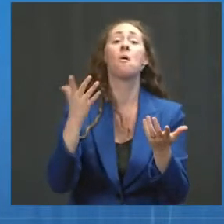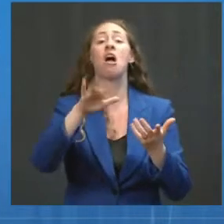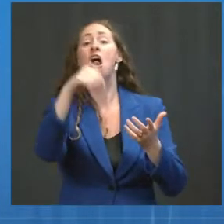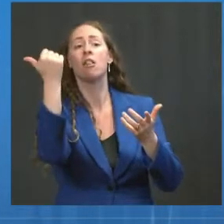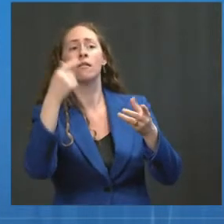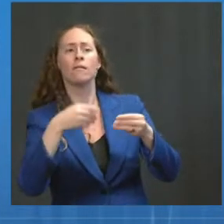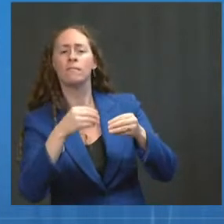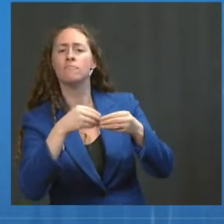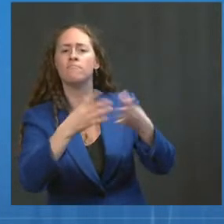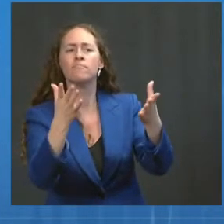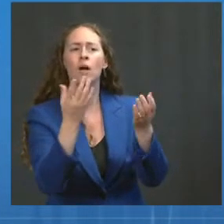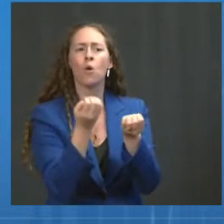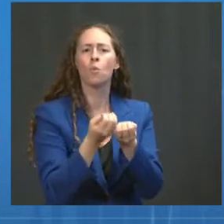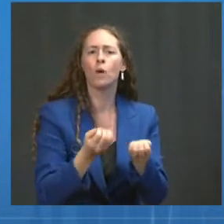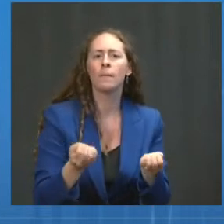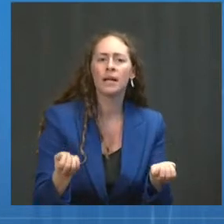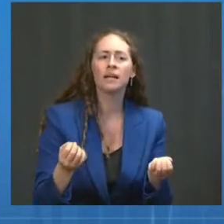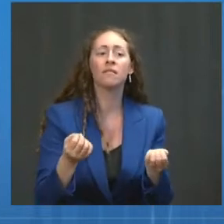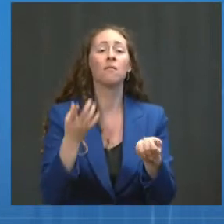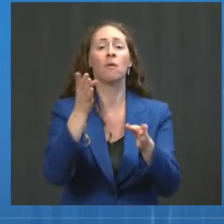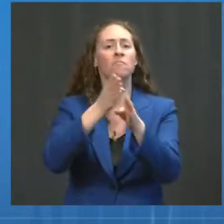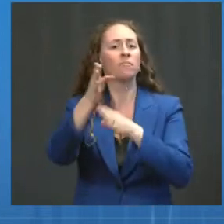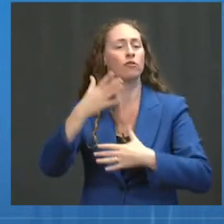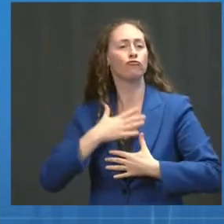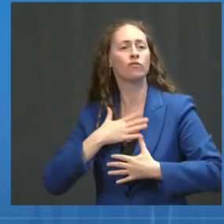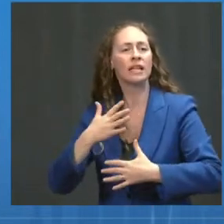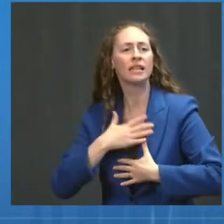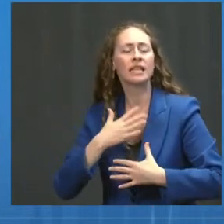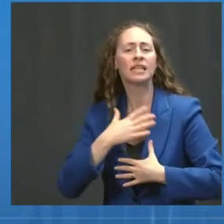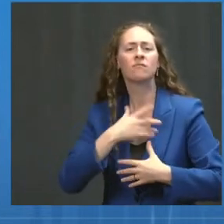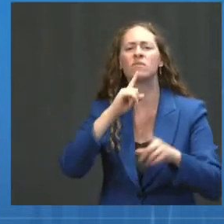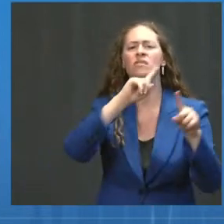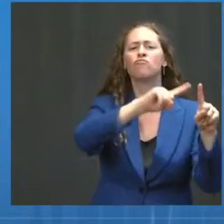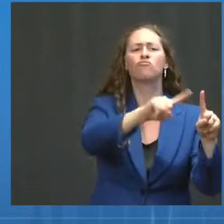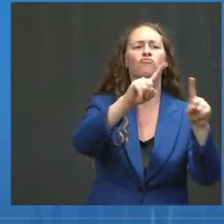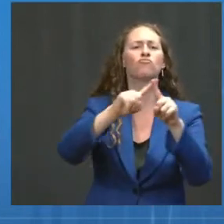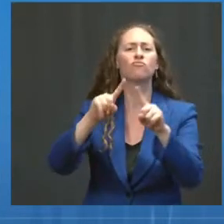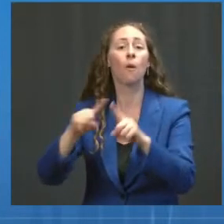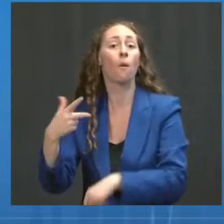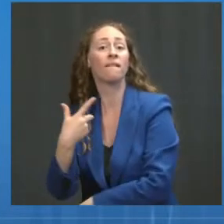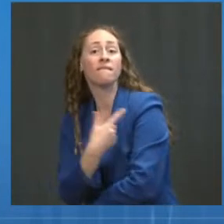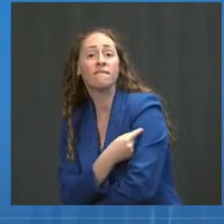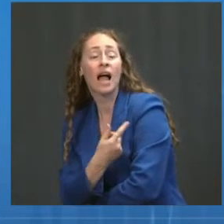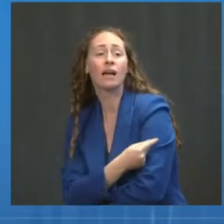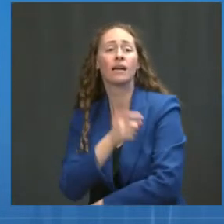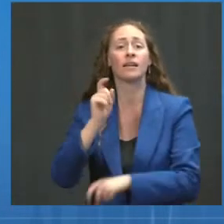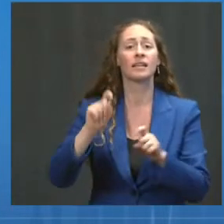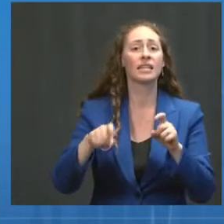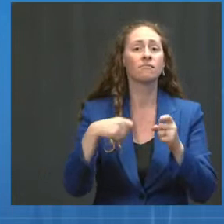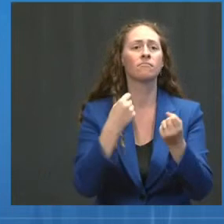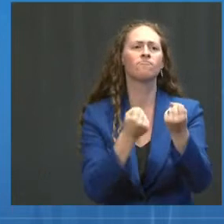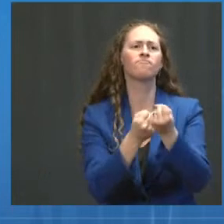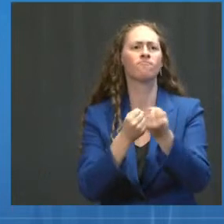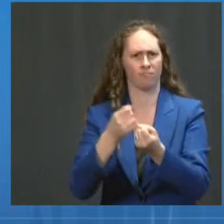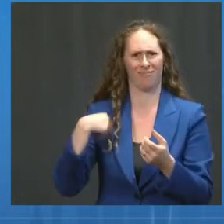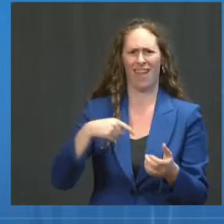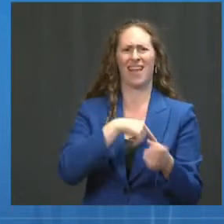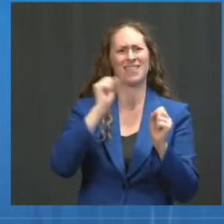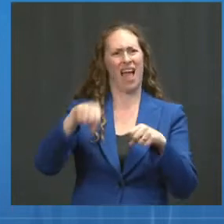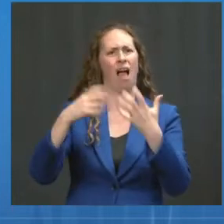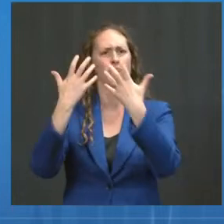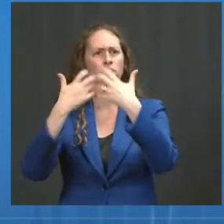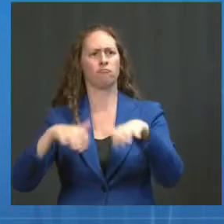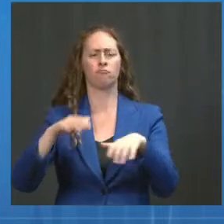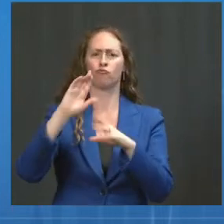health systems, to getting shots in arms, including through the use of mobile clinics, to sending